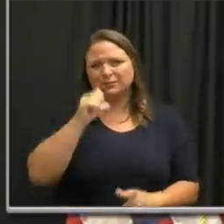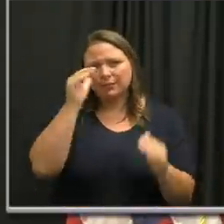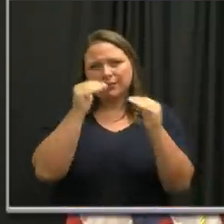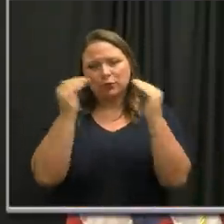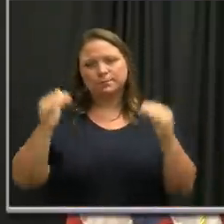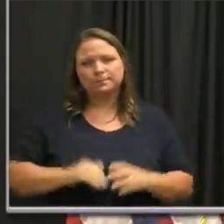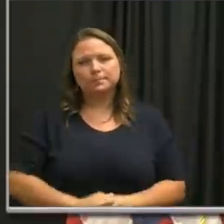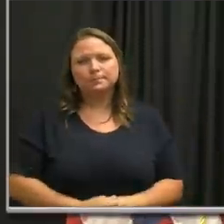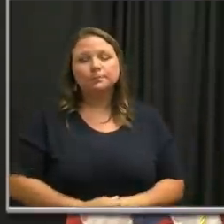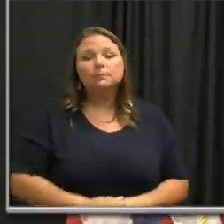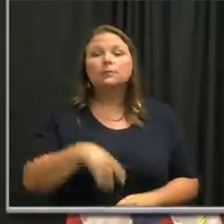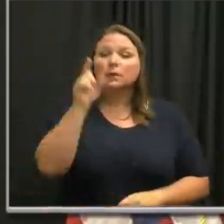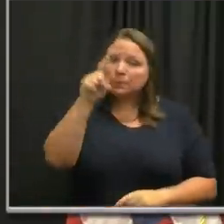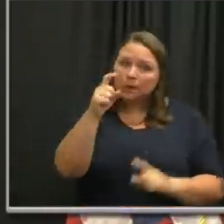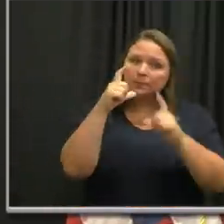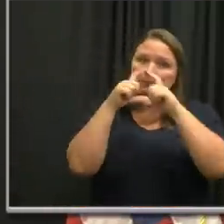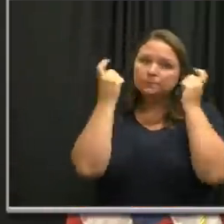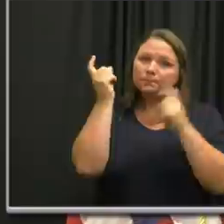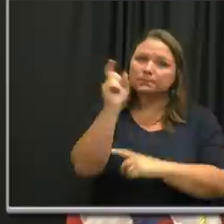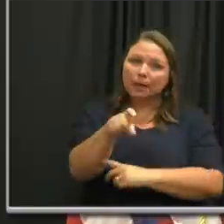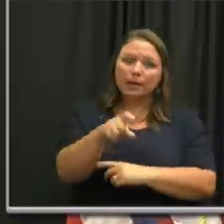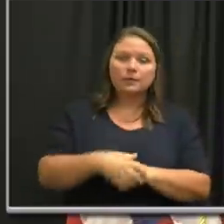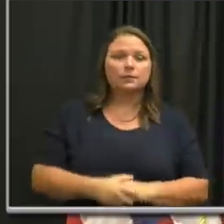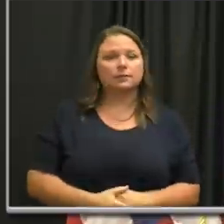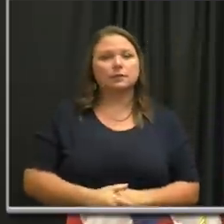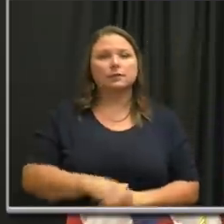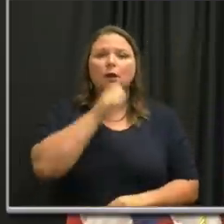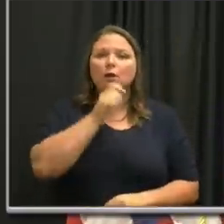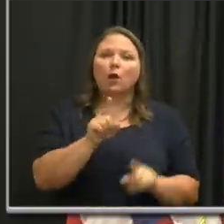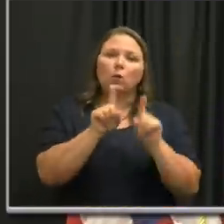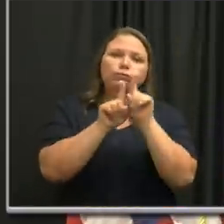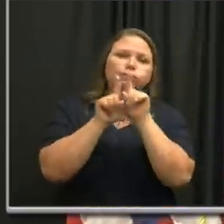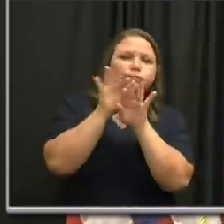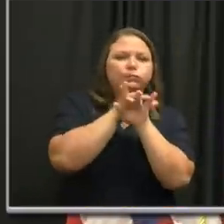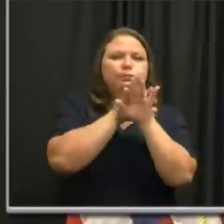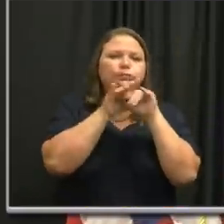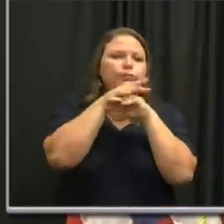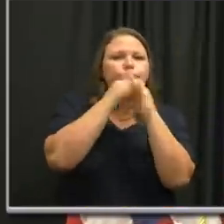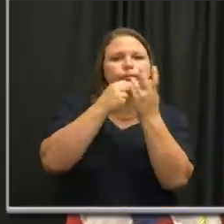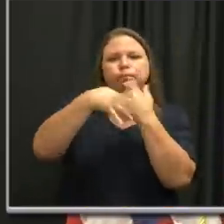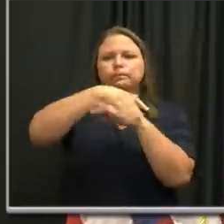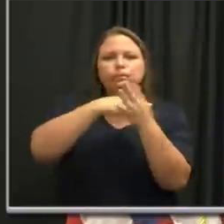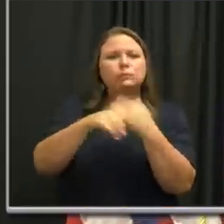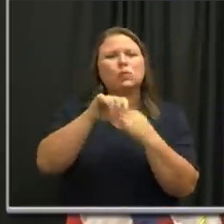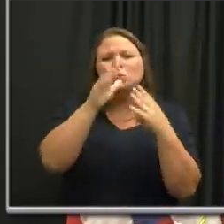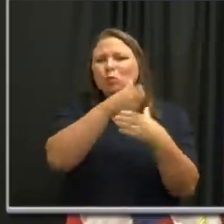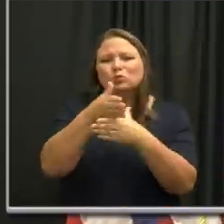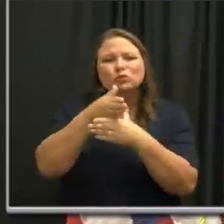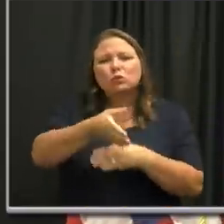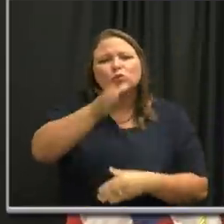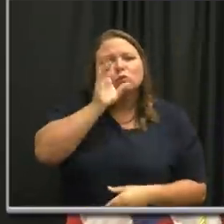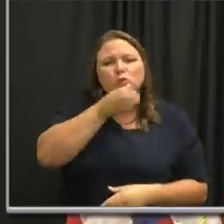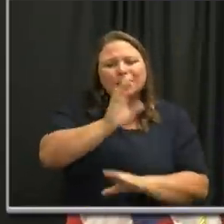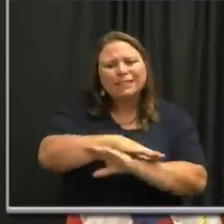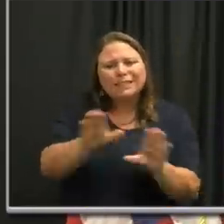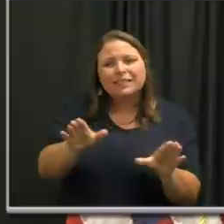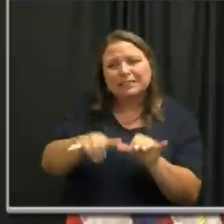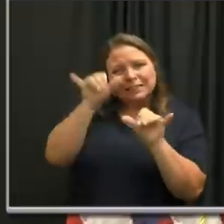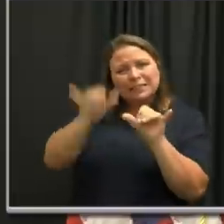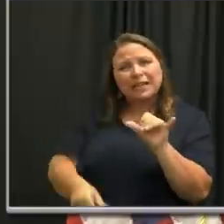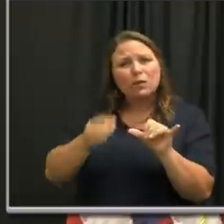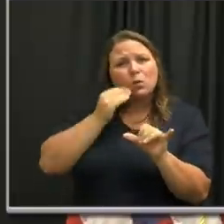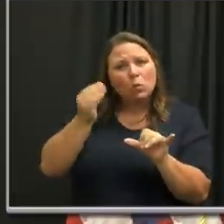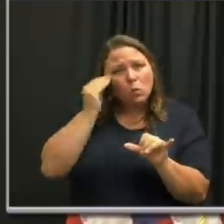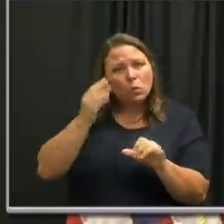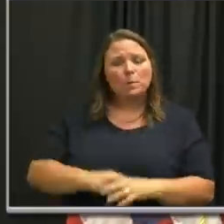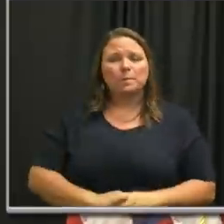Now, you need to wear a mask. You don't gather shoulder to shoulder in big groups. Don't share drinks. And stay at home as much